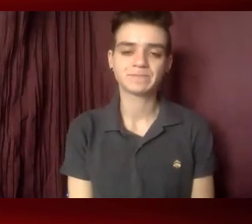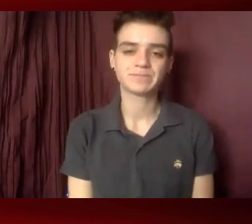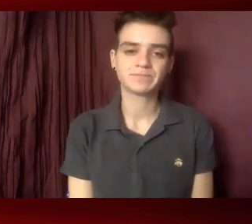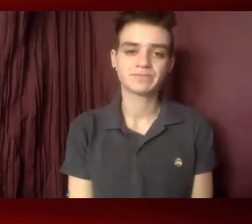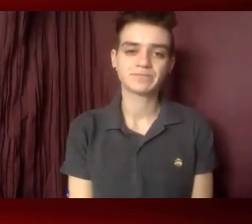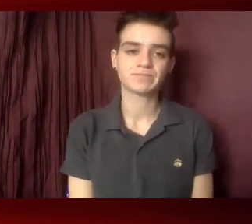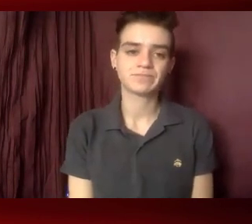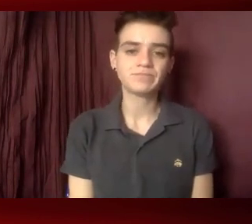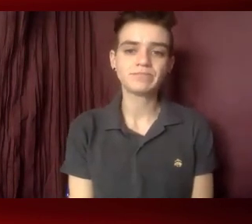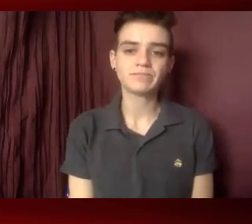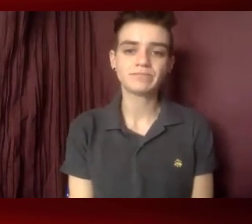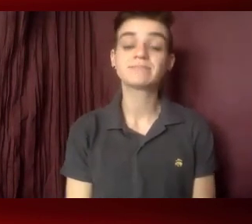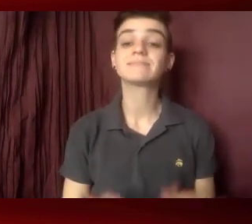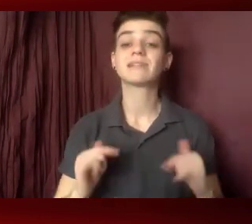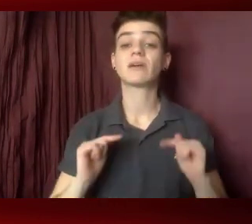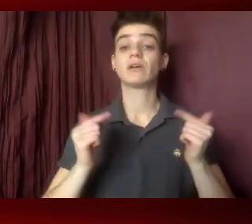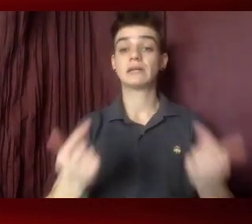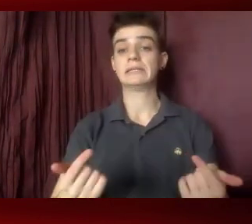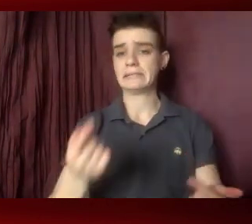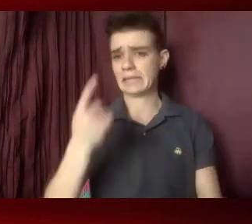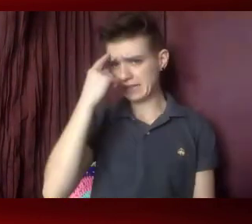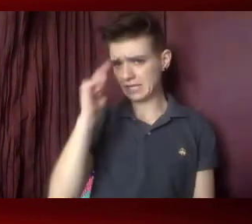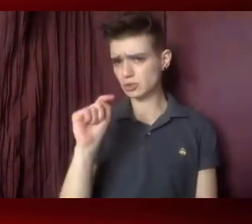And I'll turn it over to Victoria.